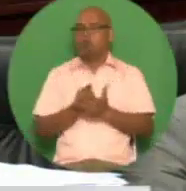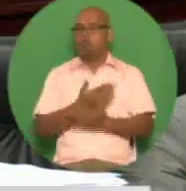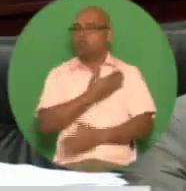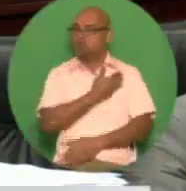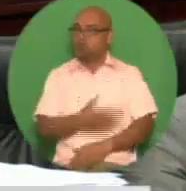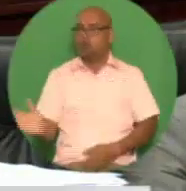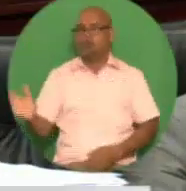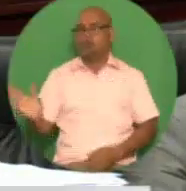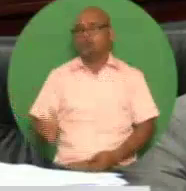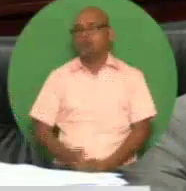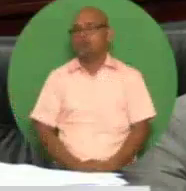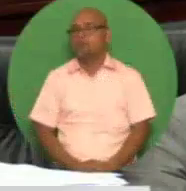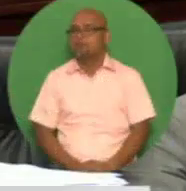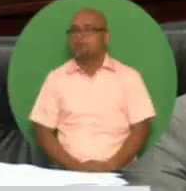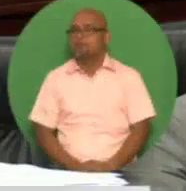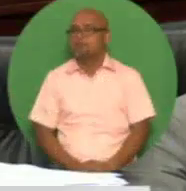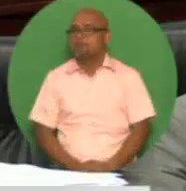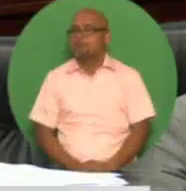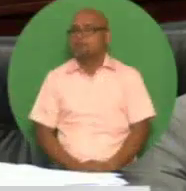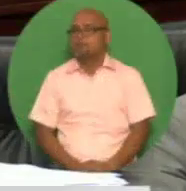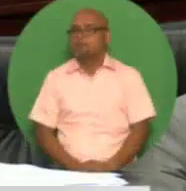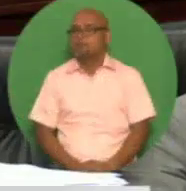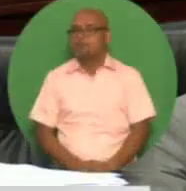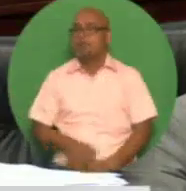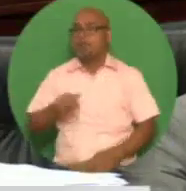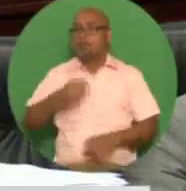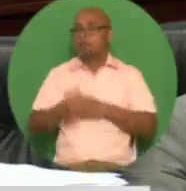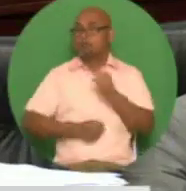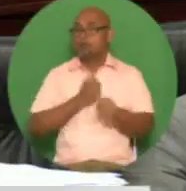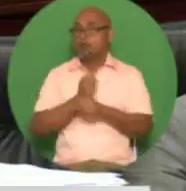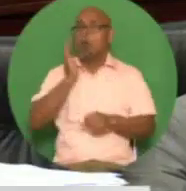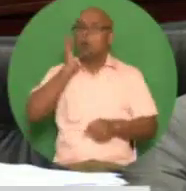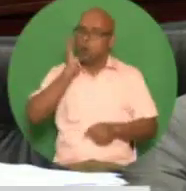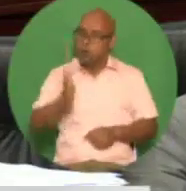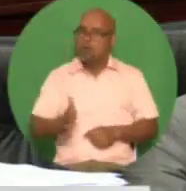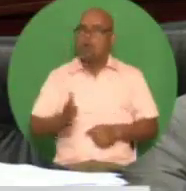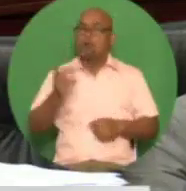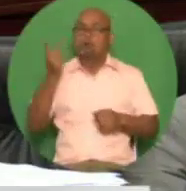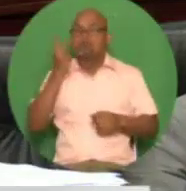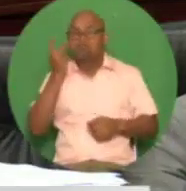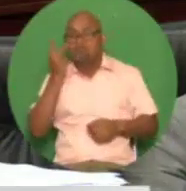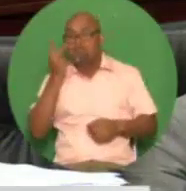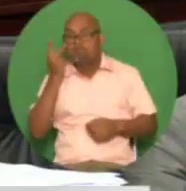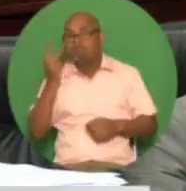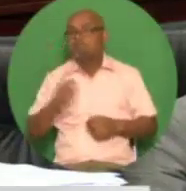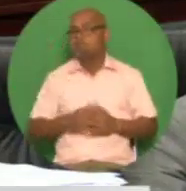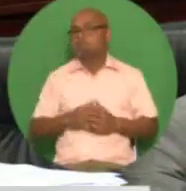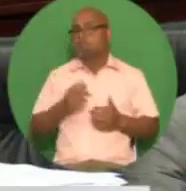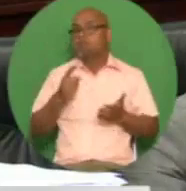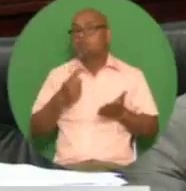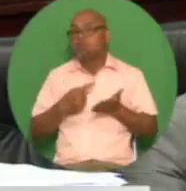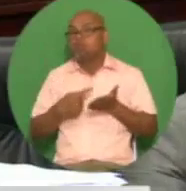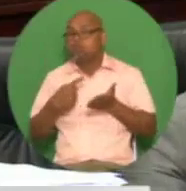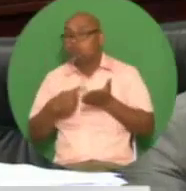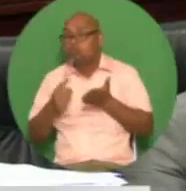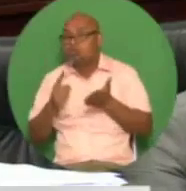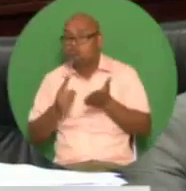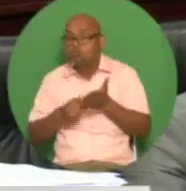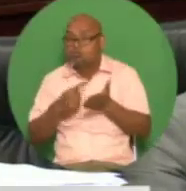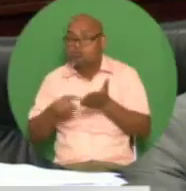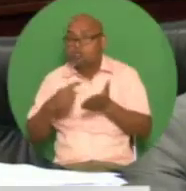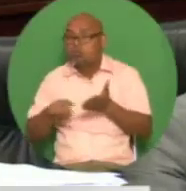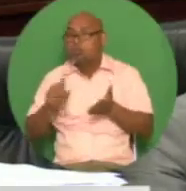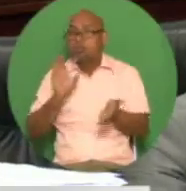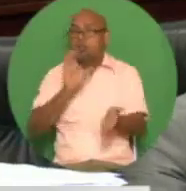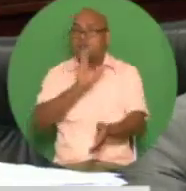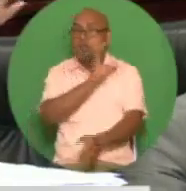during the course of this fiscal year i will give due consideration to have other rural health centers operate operate